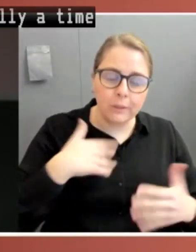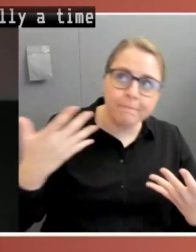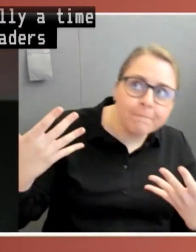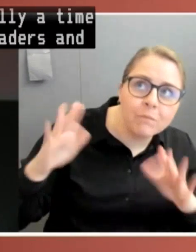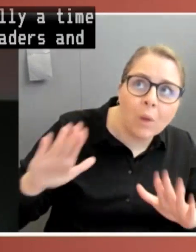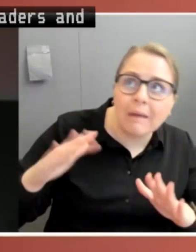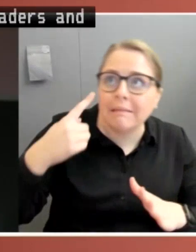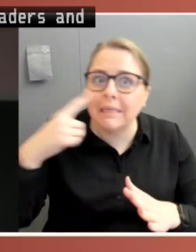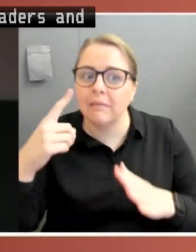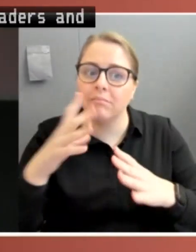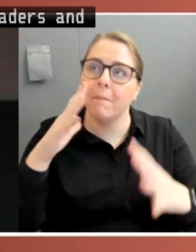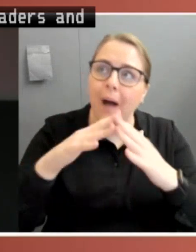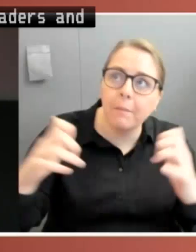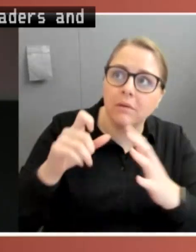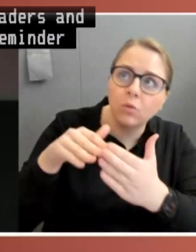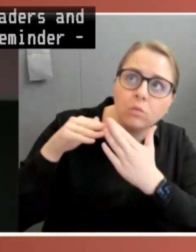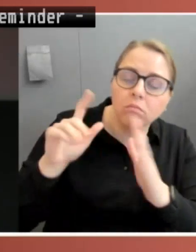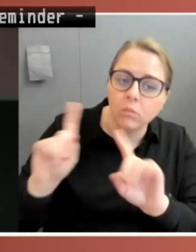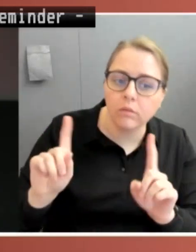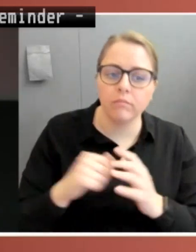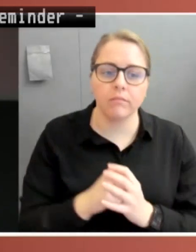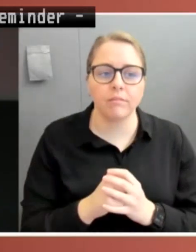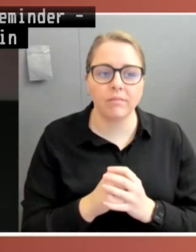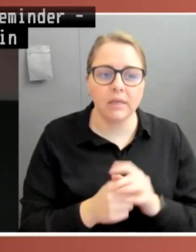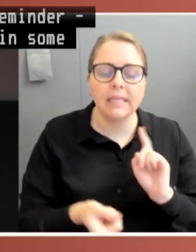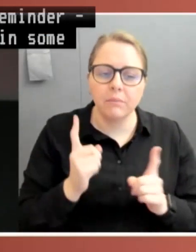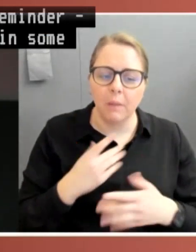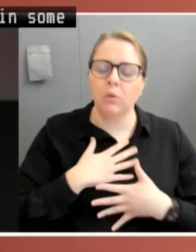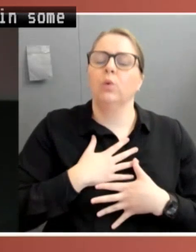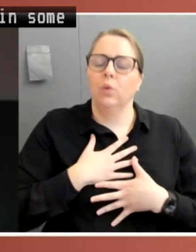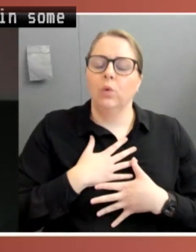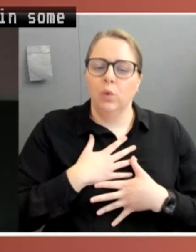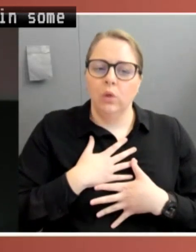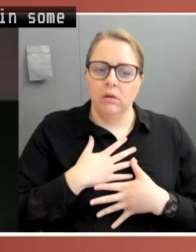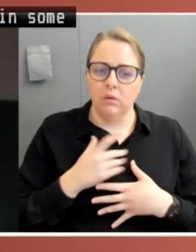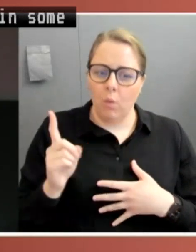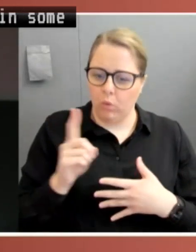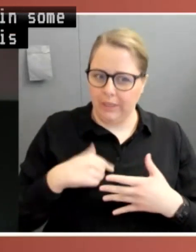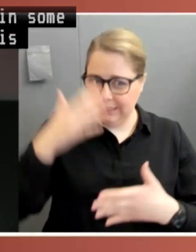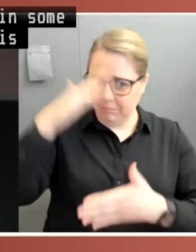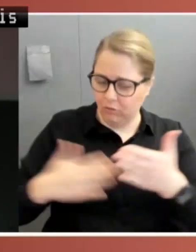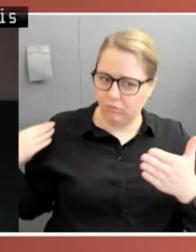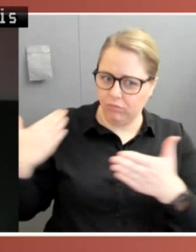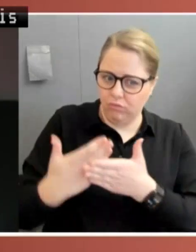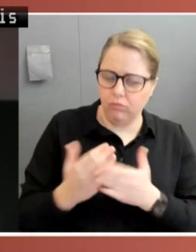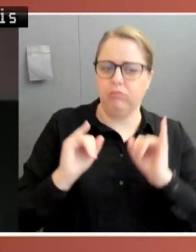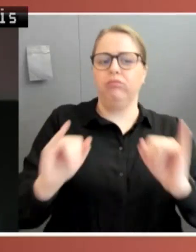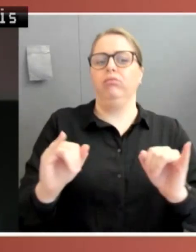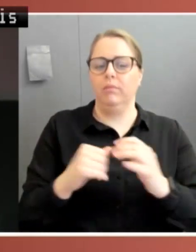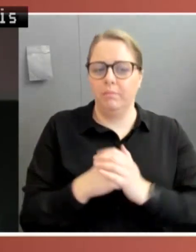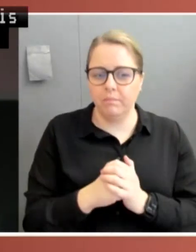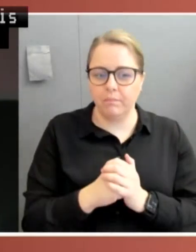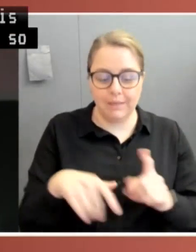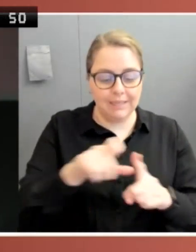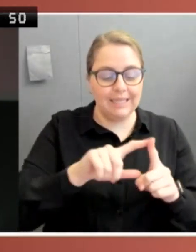and it's a bit disturbing in some ways to revisit some of this material, given what we've so recently lived through. But of course, in December 19, COVID